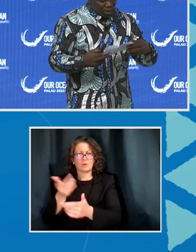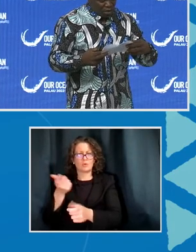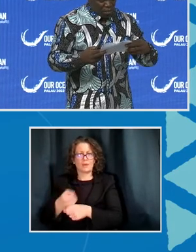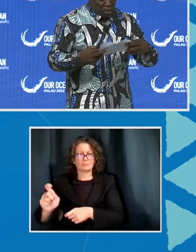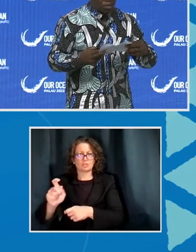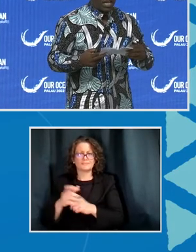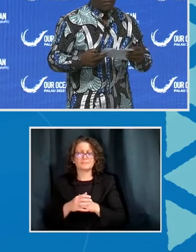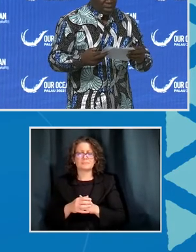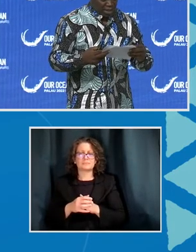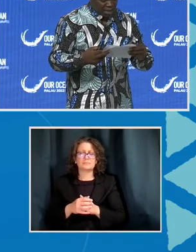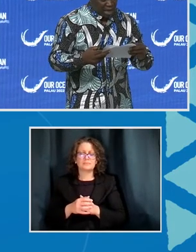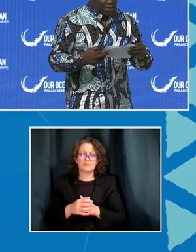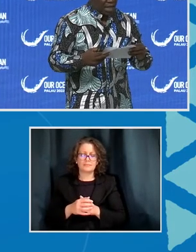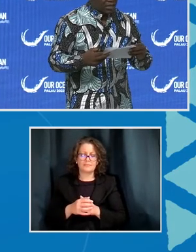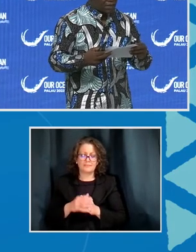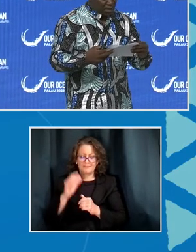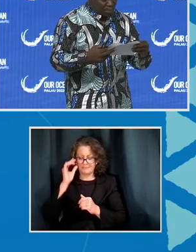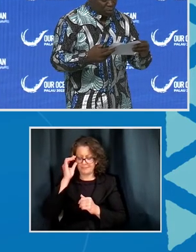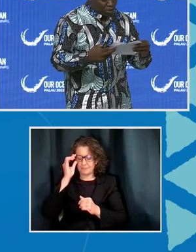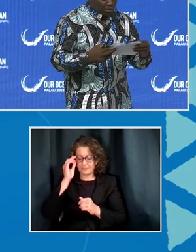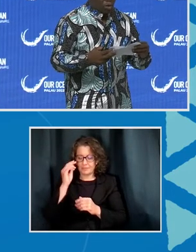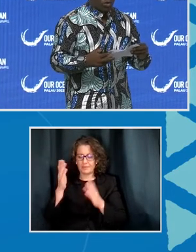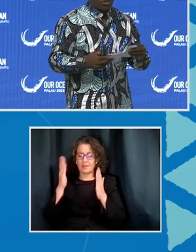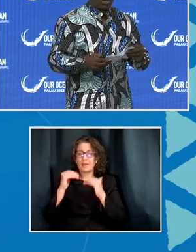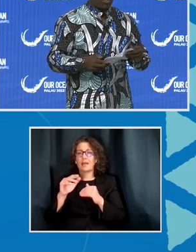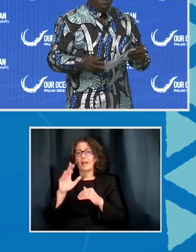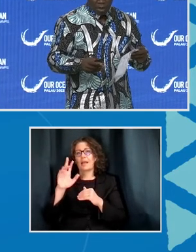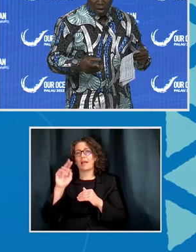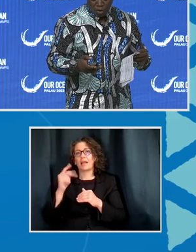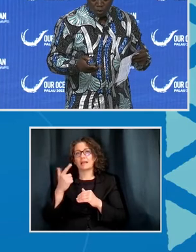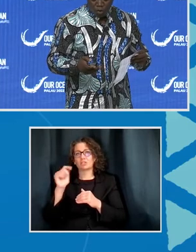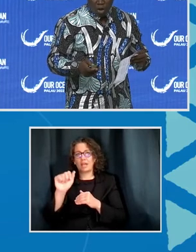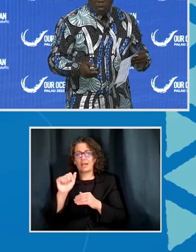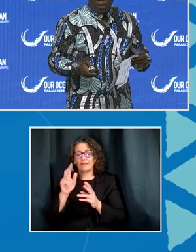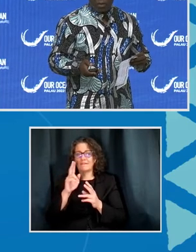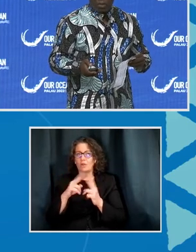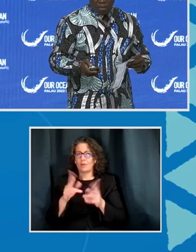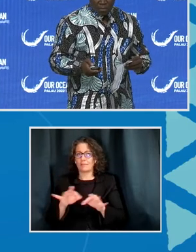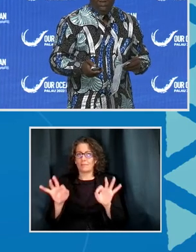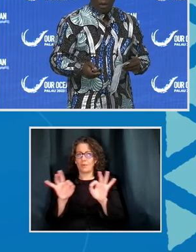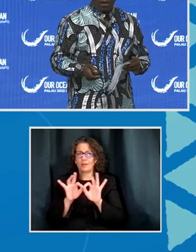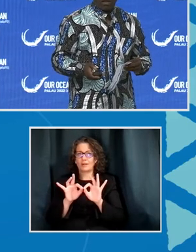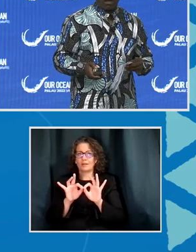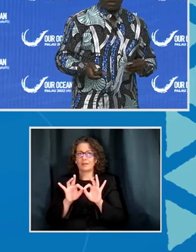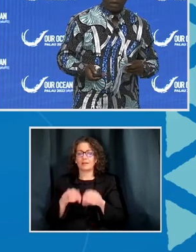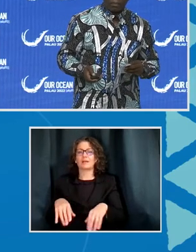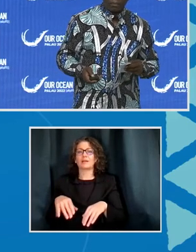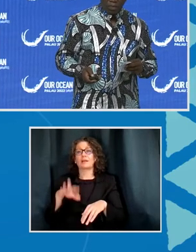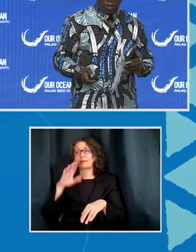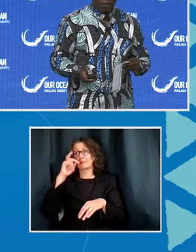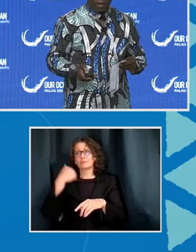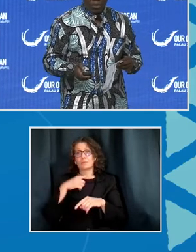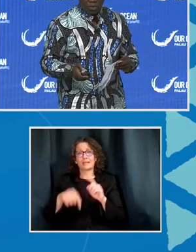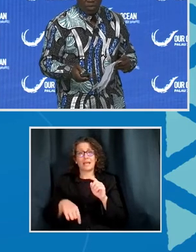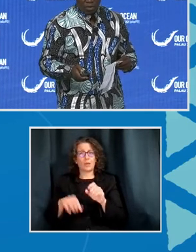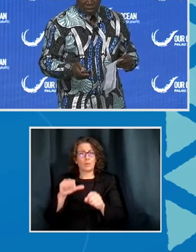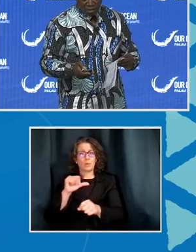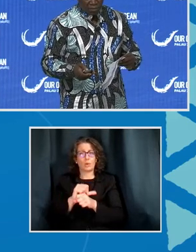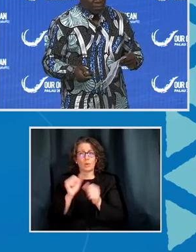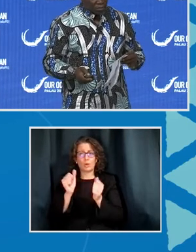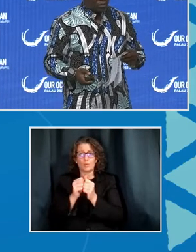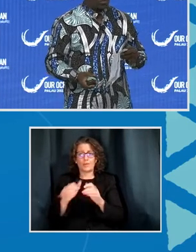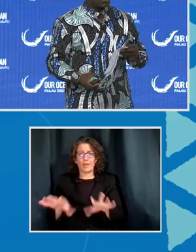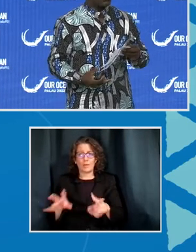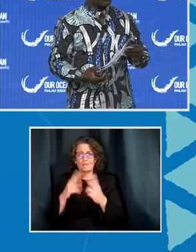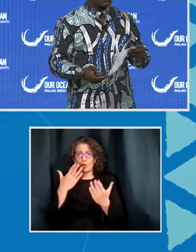And about MDA, MDA is very important because we cannot work without a very good